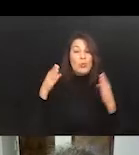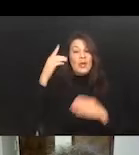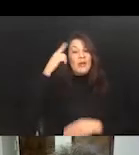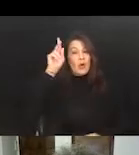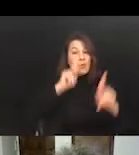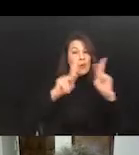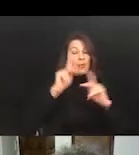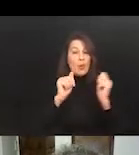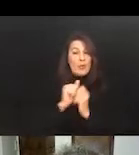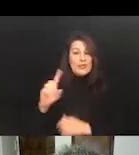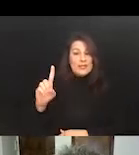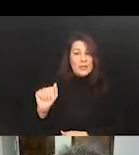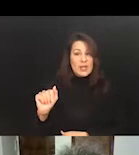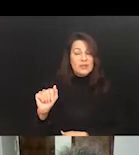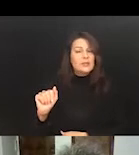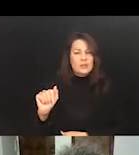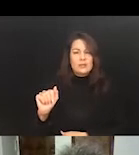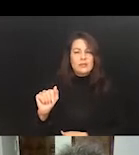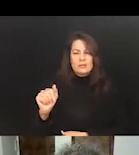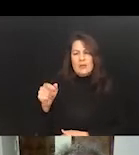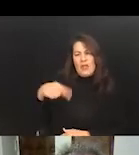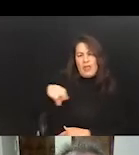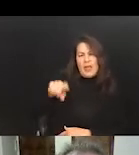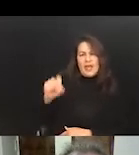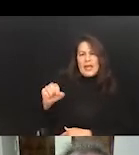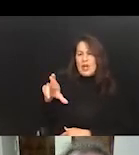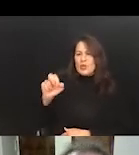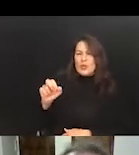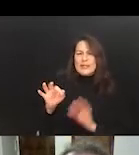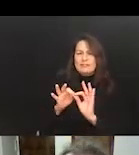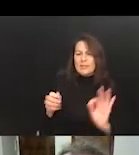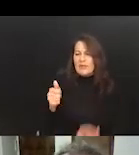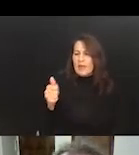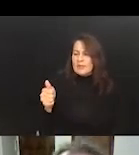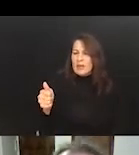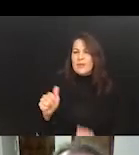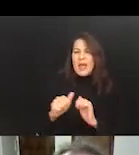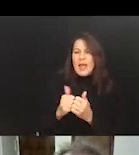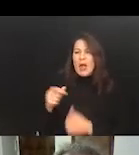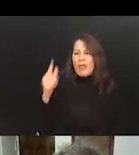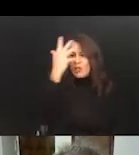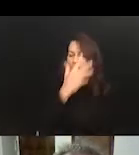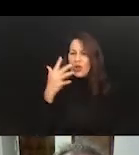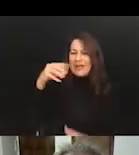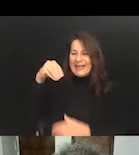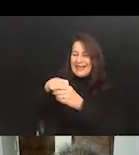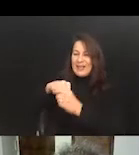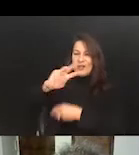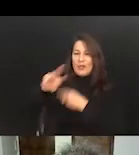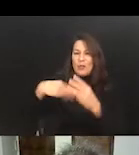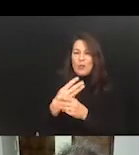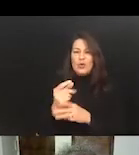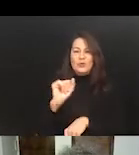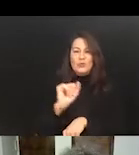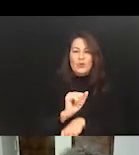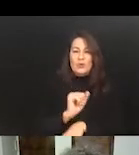disabilities to redefine themselves and redefine how they look within the world of work.